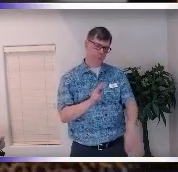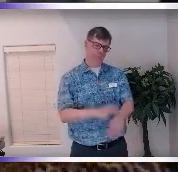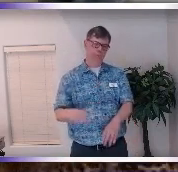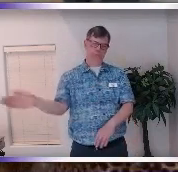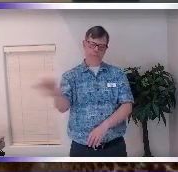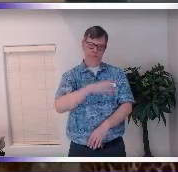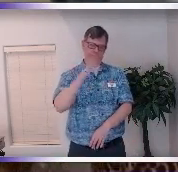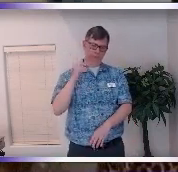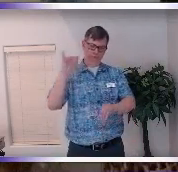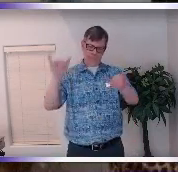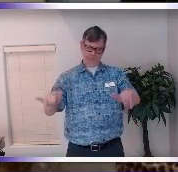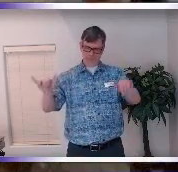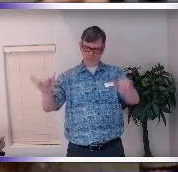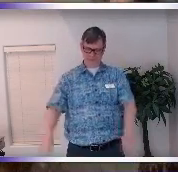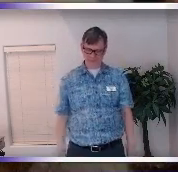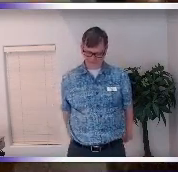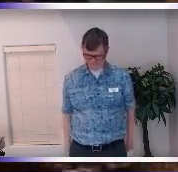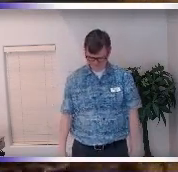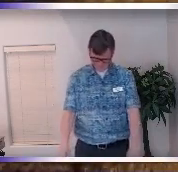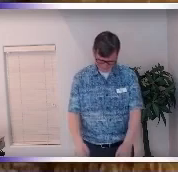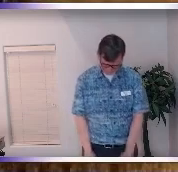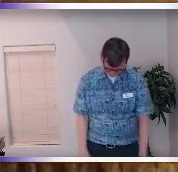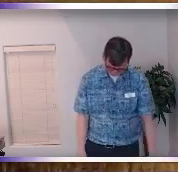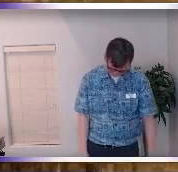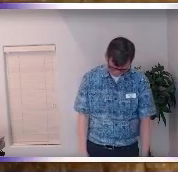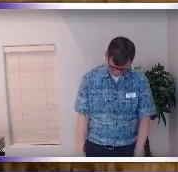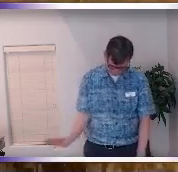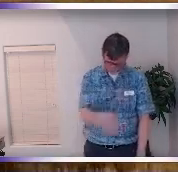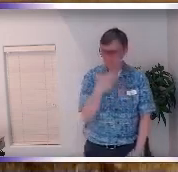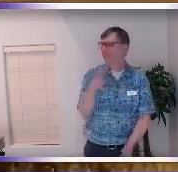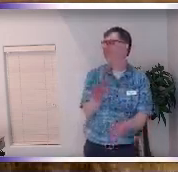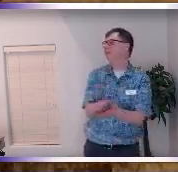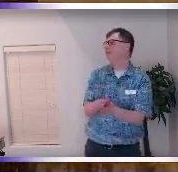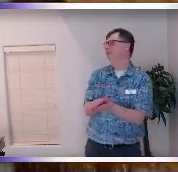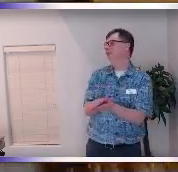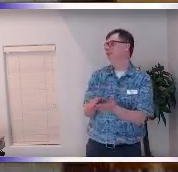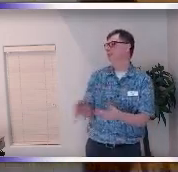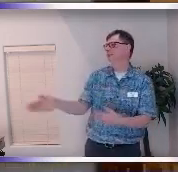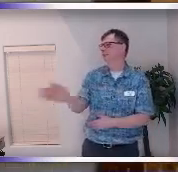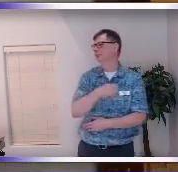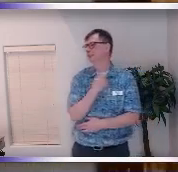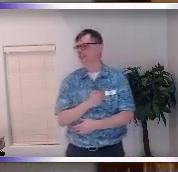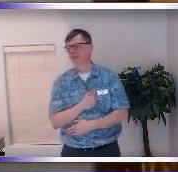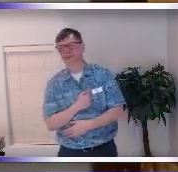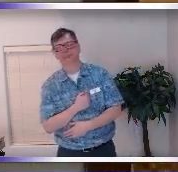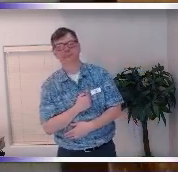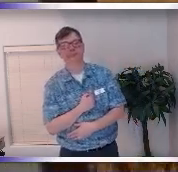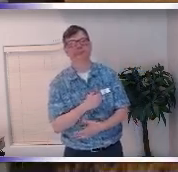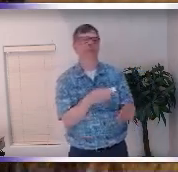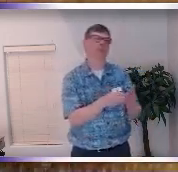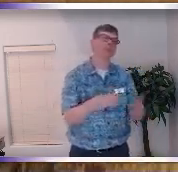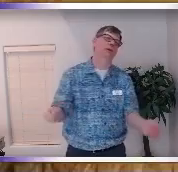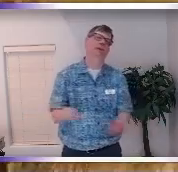so Bill goes yeah welcome to the club you know so so we all learn about ourselves from the people that we love and we can take